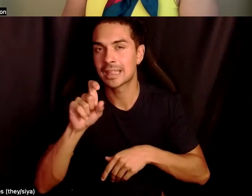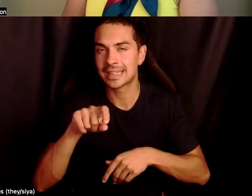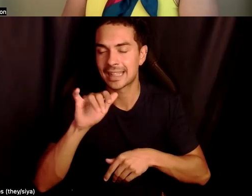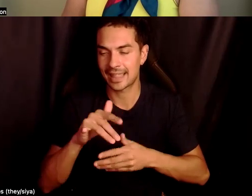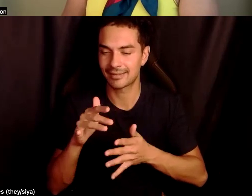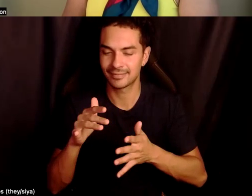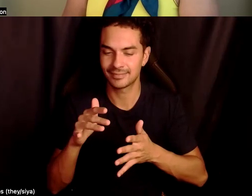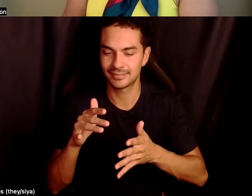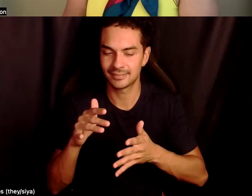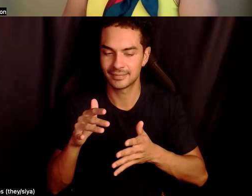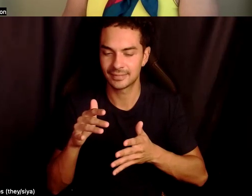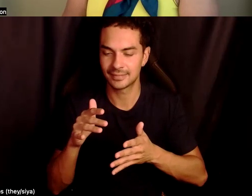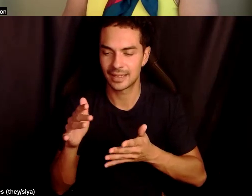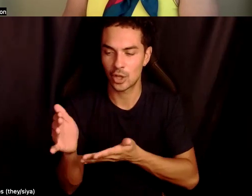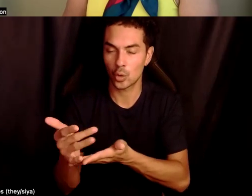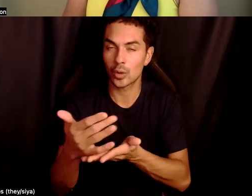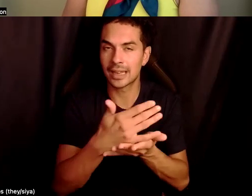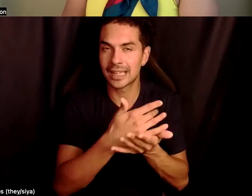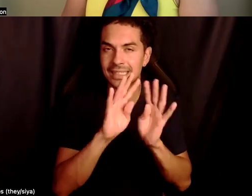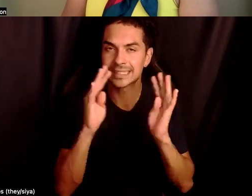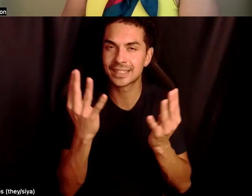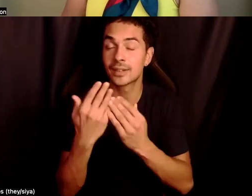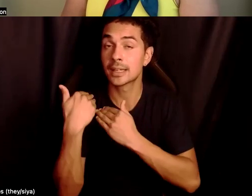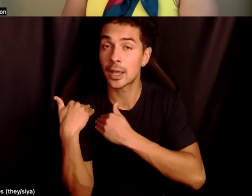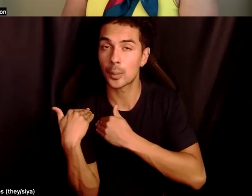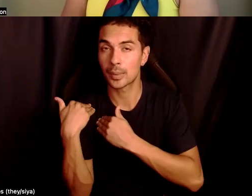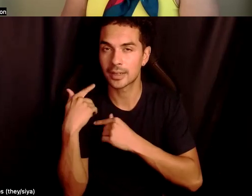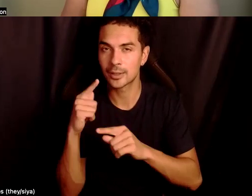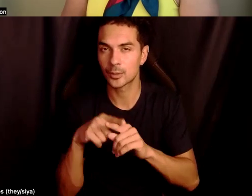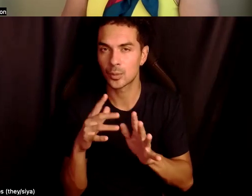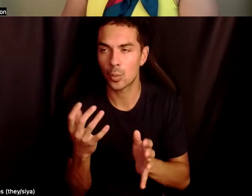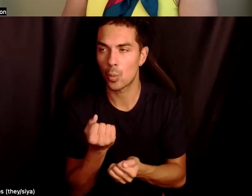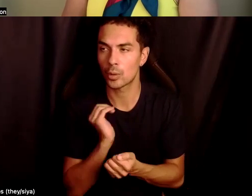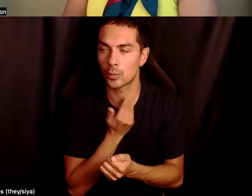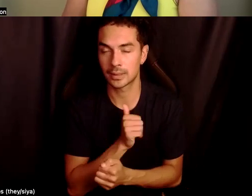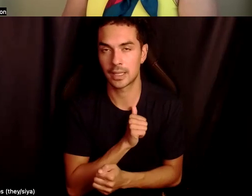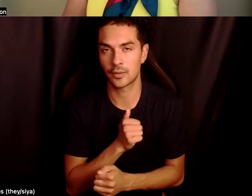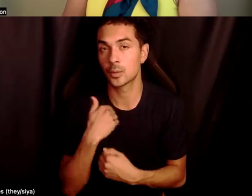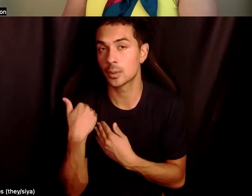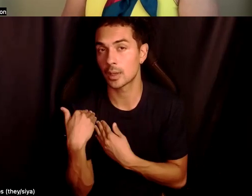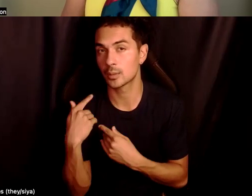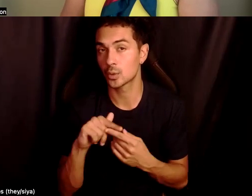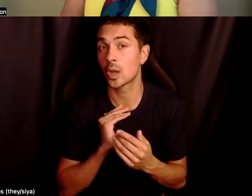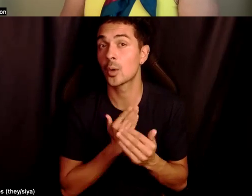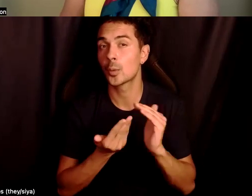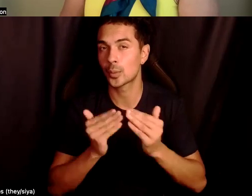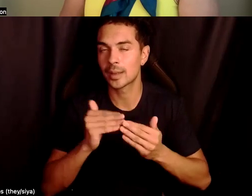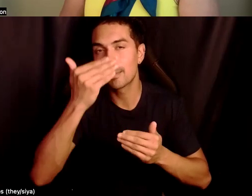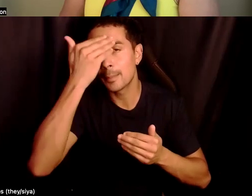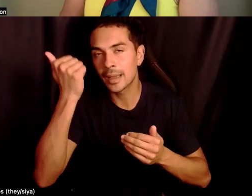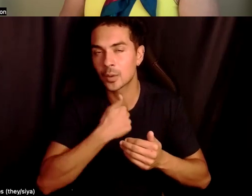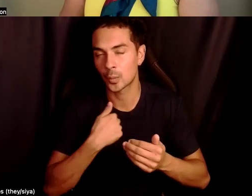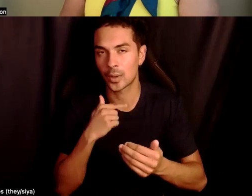collective accountability, right? And evaluation to me is a way for us to hold ourselves responsible to our communities because we're